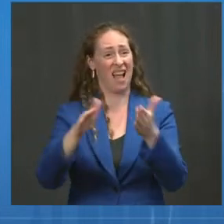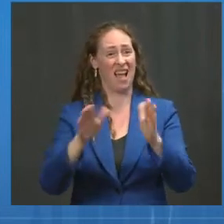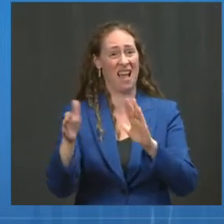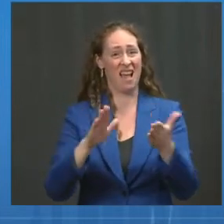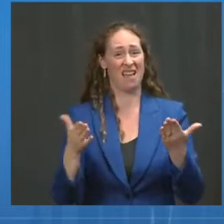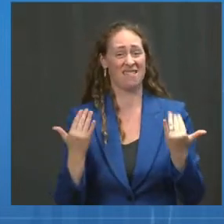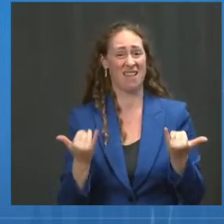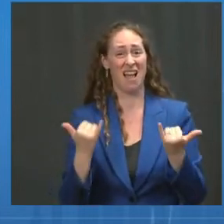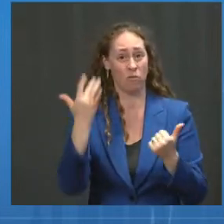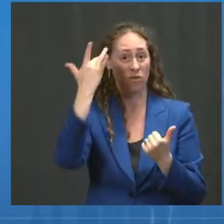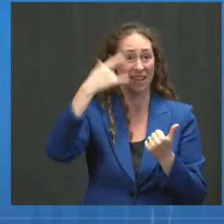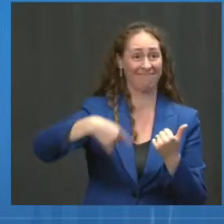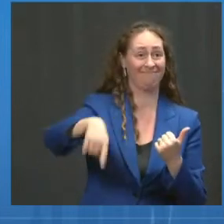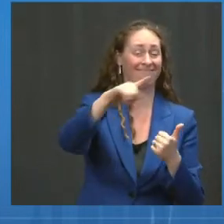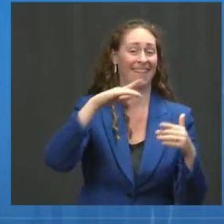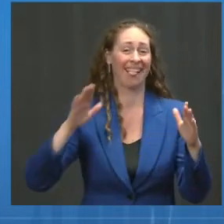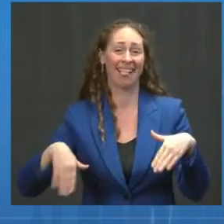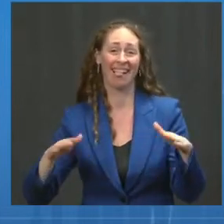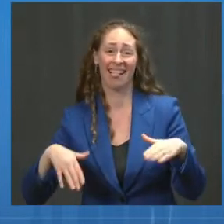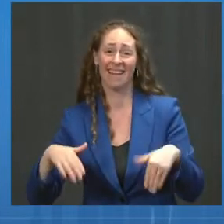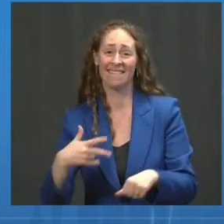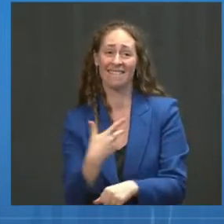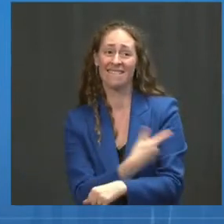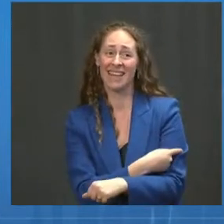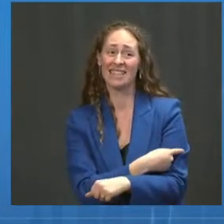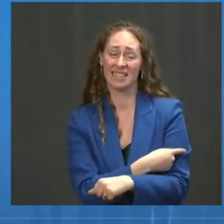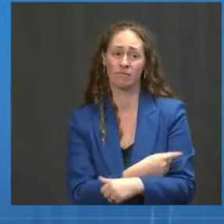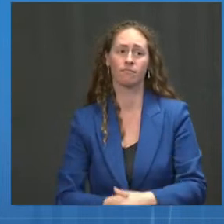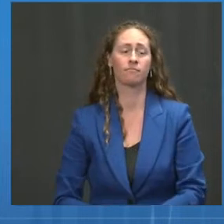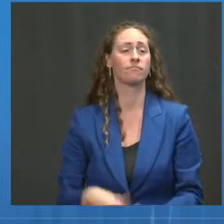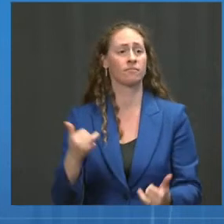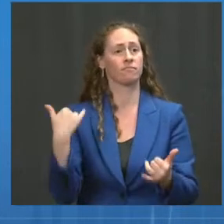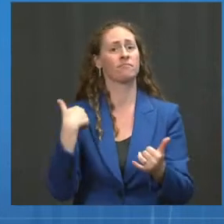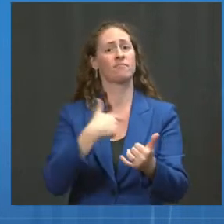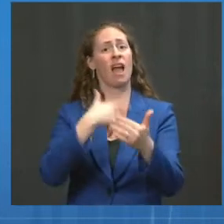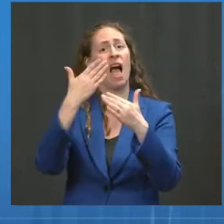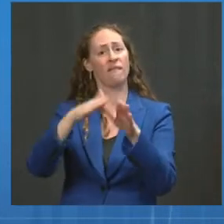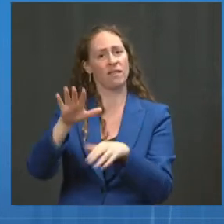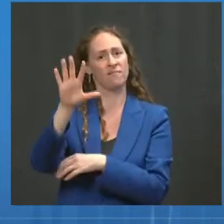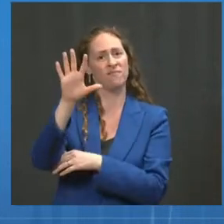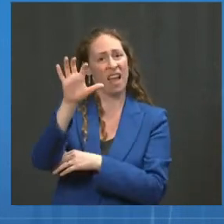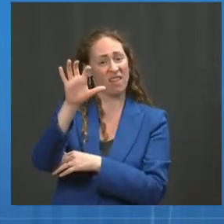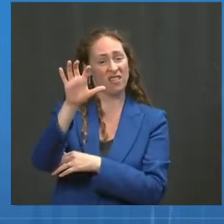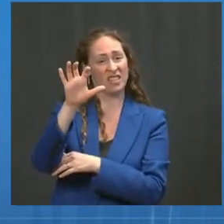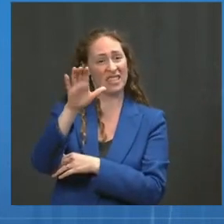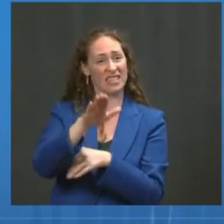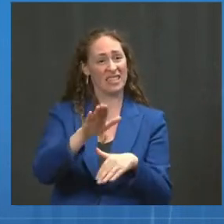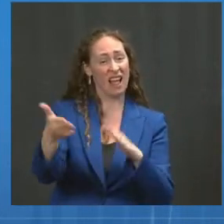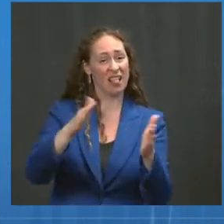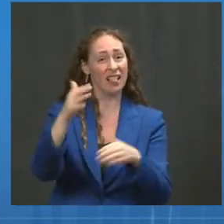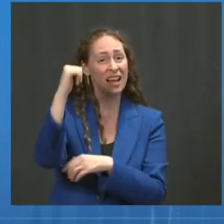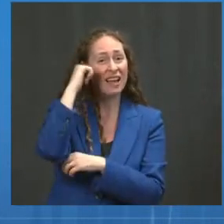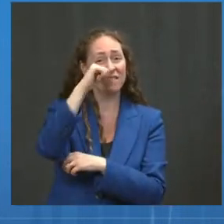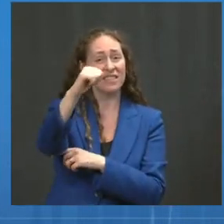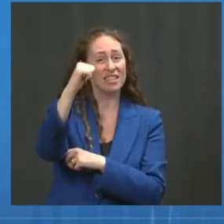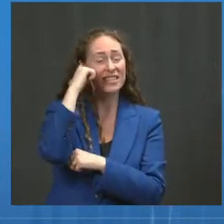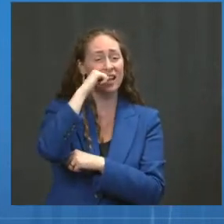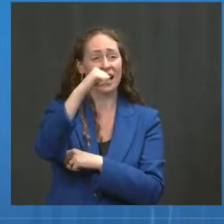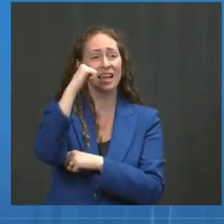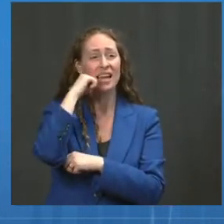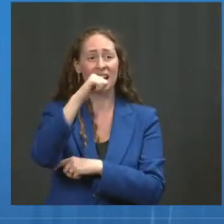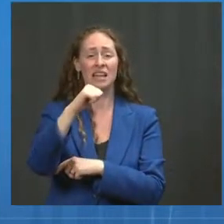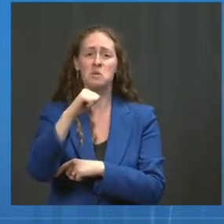We are currently averaging over 500 COVID-19 deaths per day and these remain largely